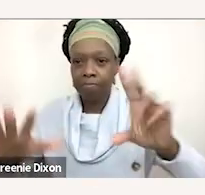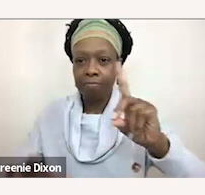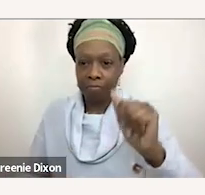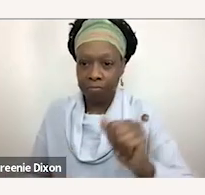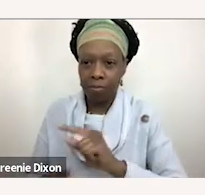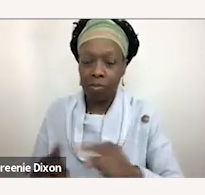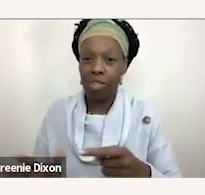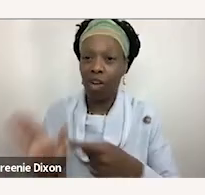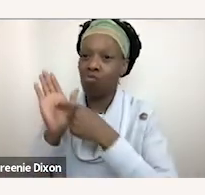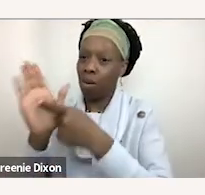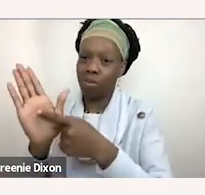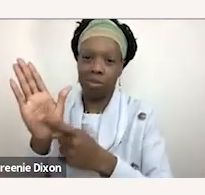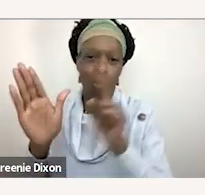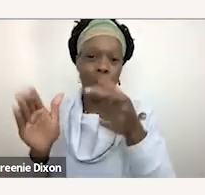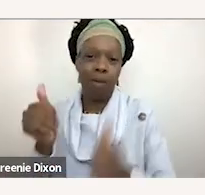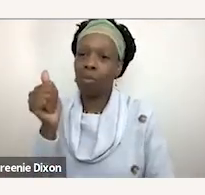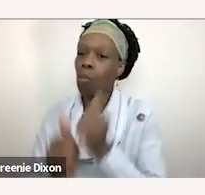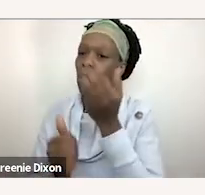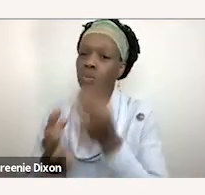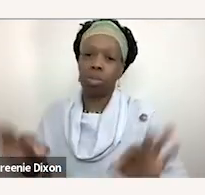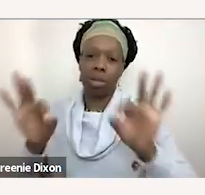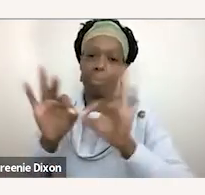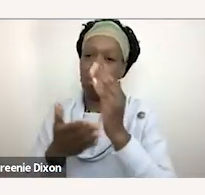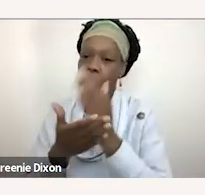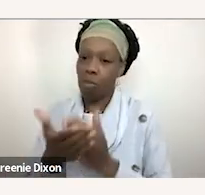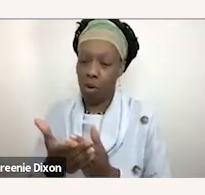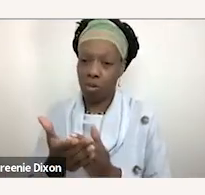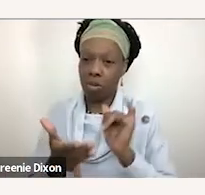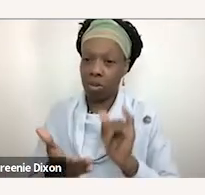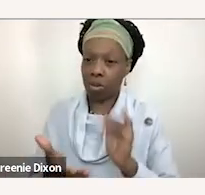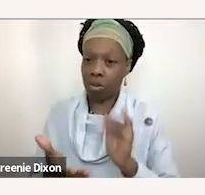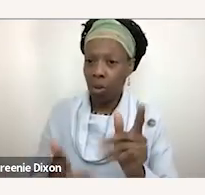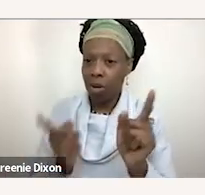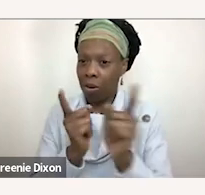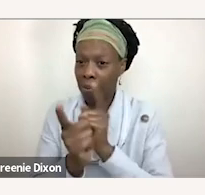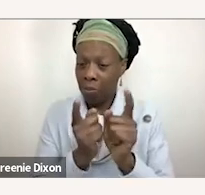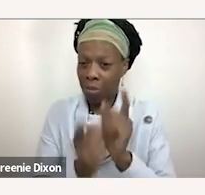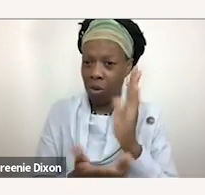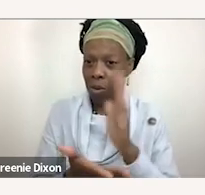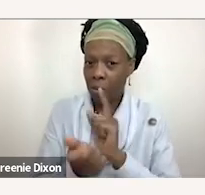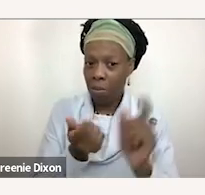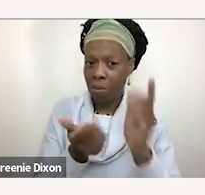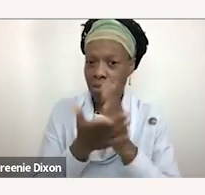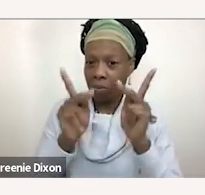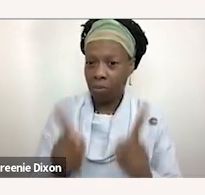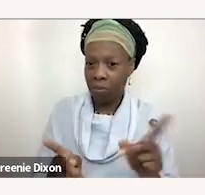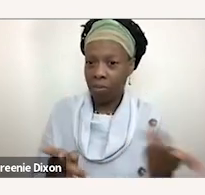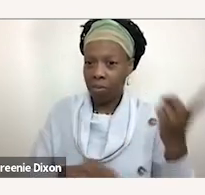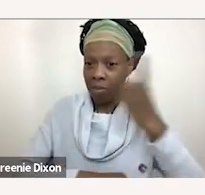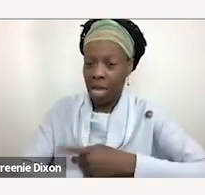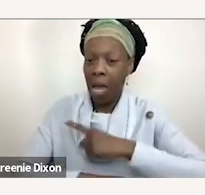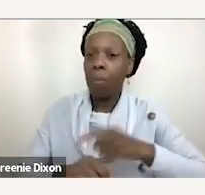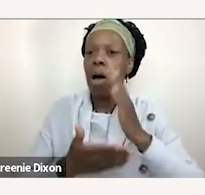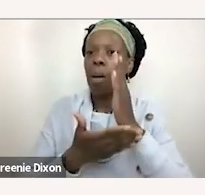one of the most important pieces and so that is sort of uh you will meet you met some people today as part of this webinar but as part of the curriculum